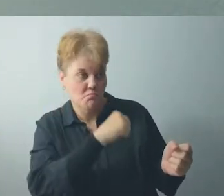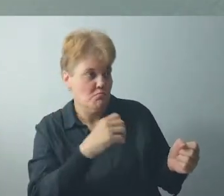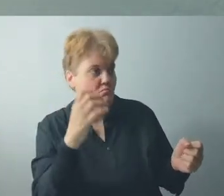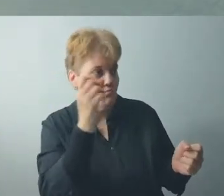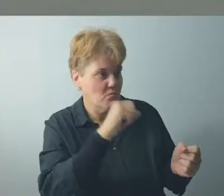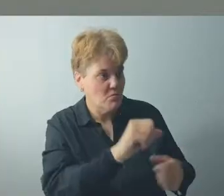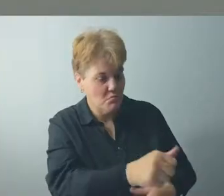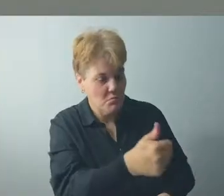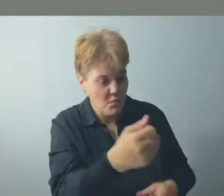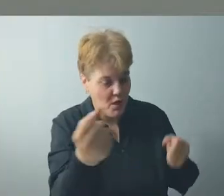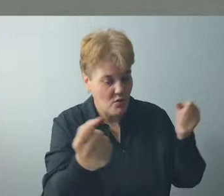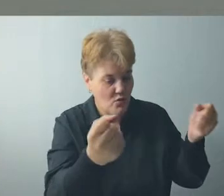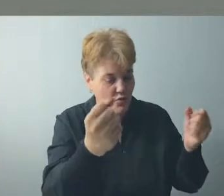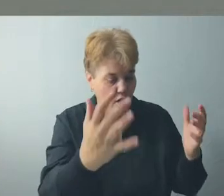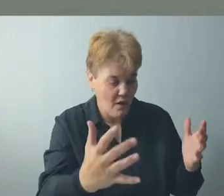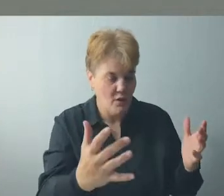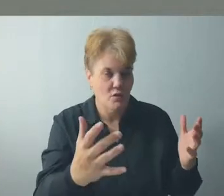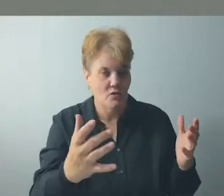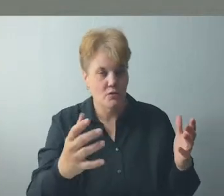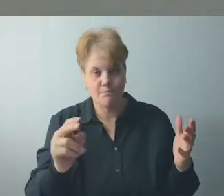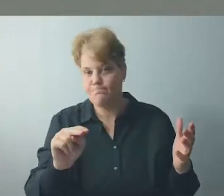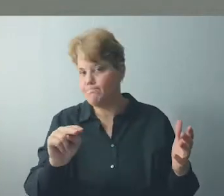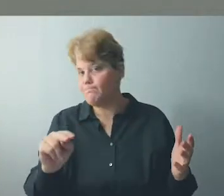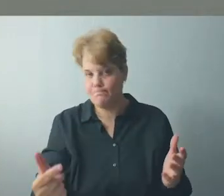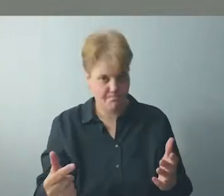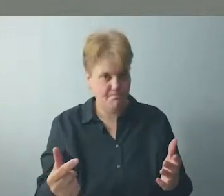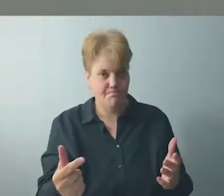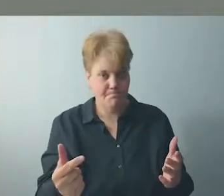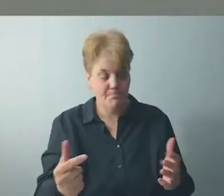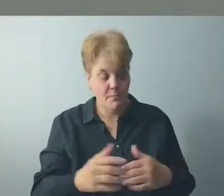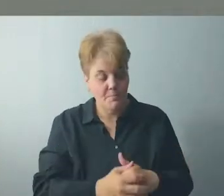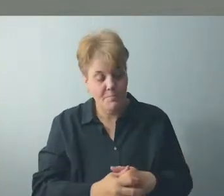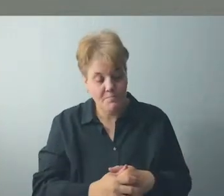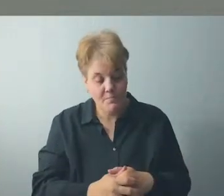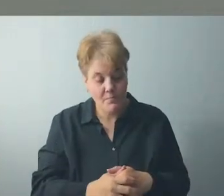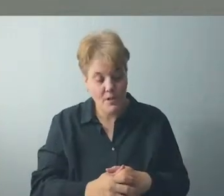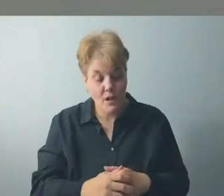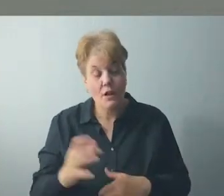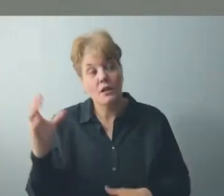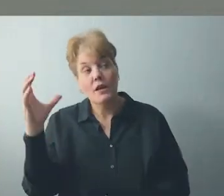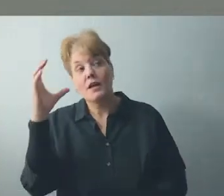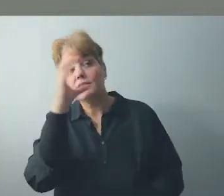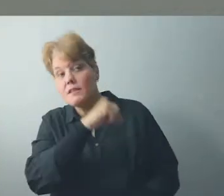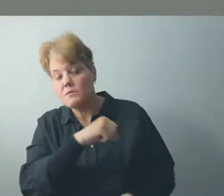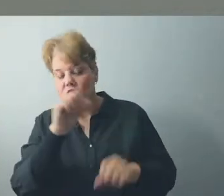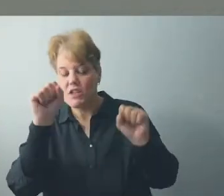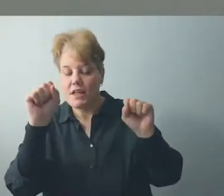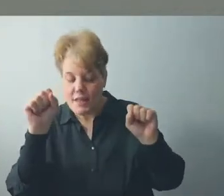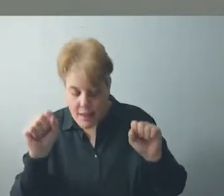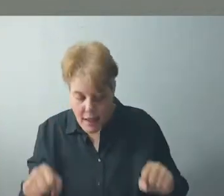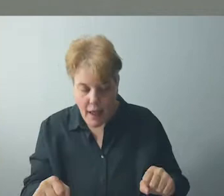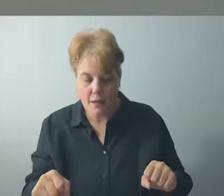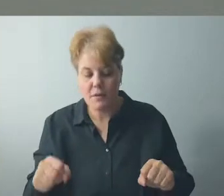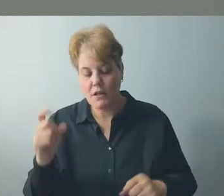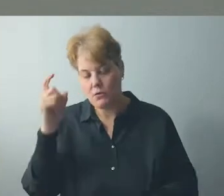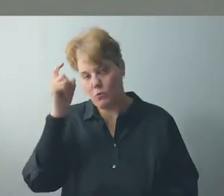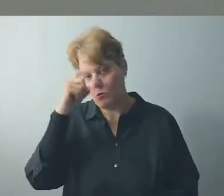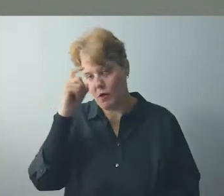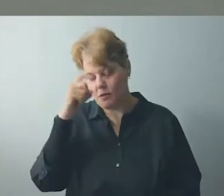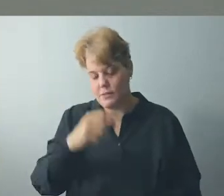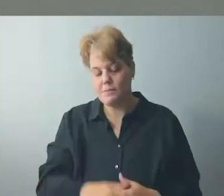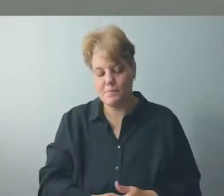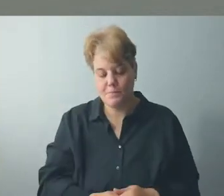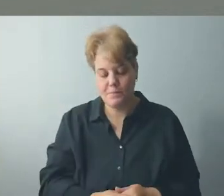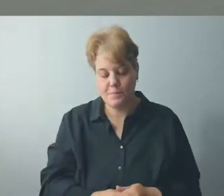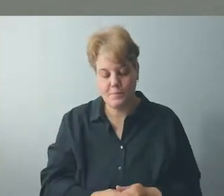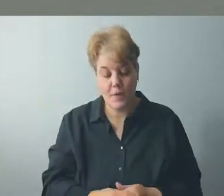make while driving, that is very wise. That's a good opinion or prejudice. We might also